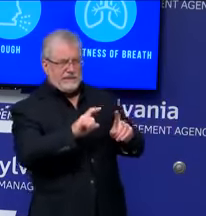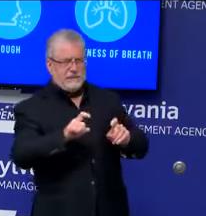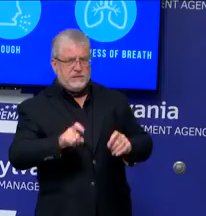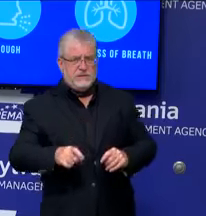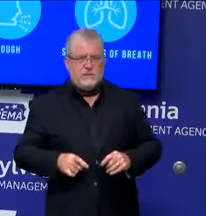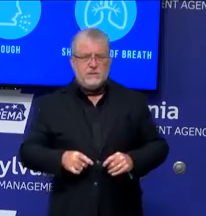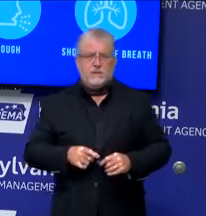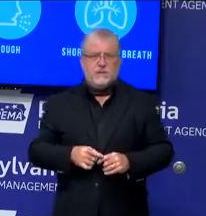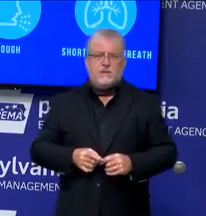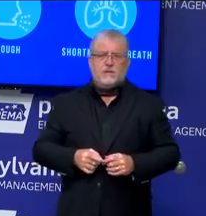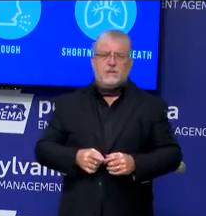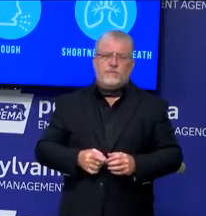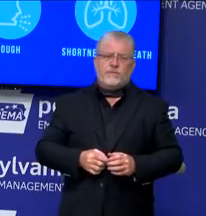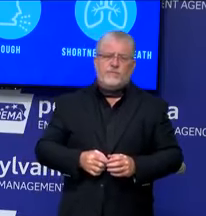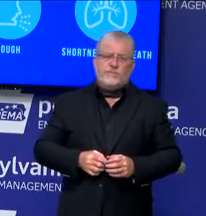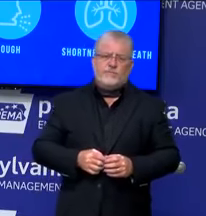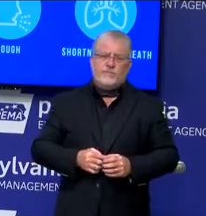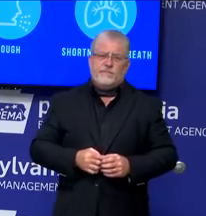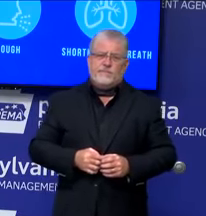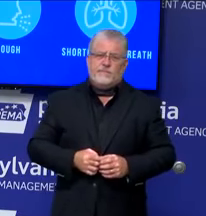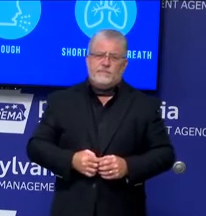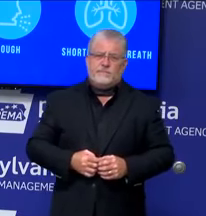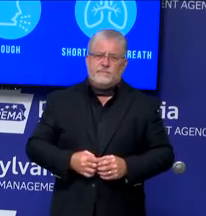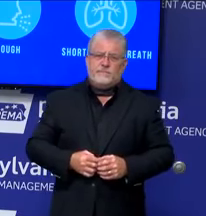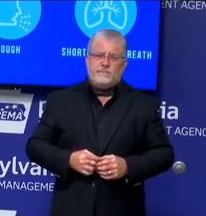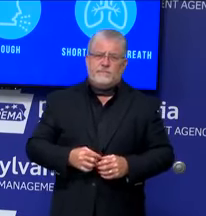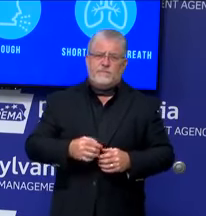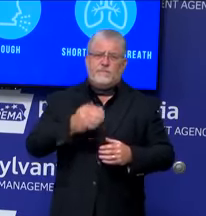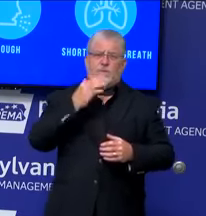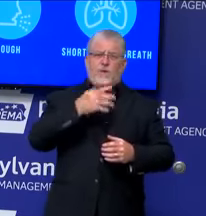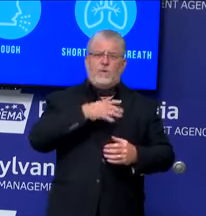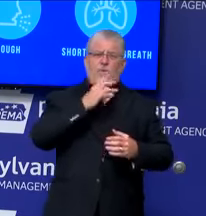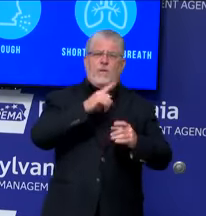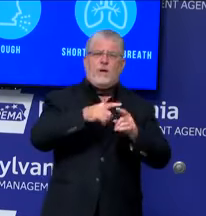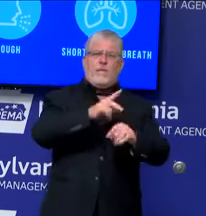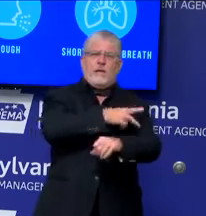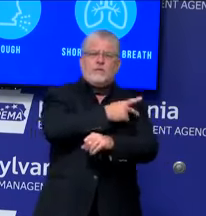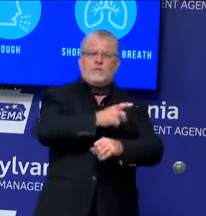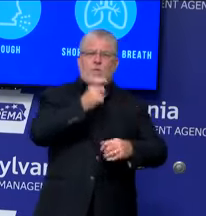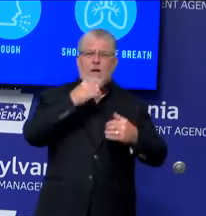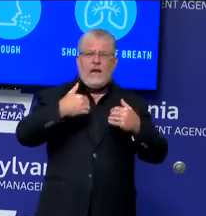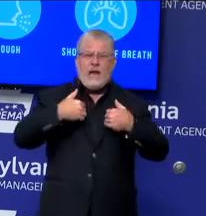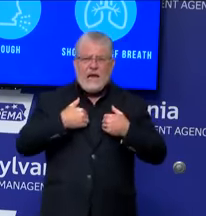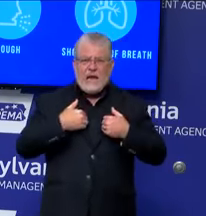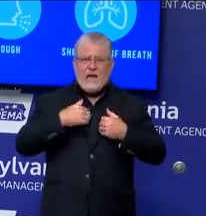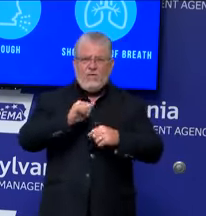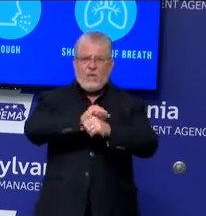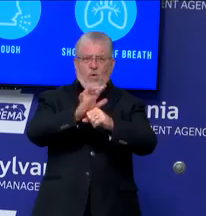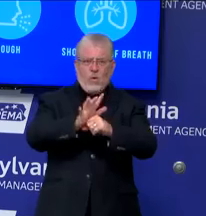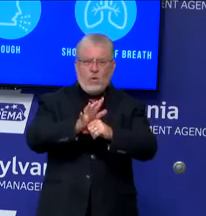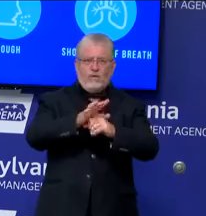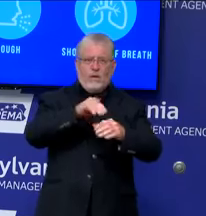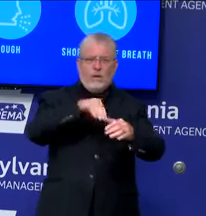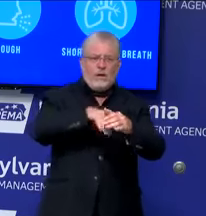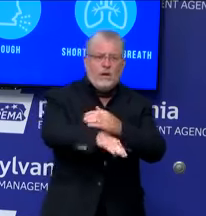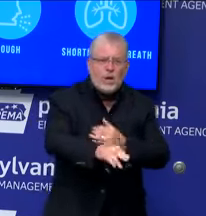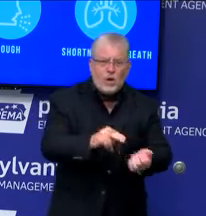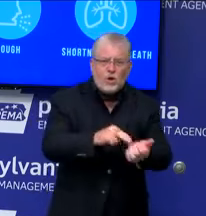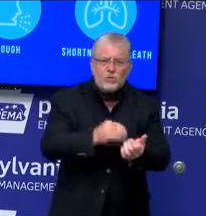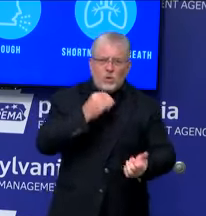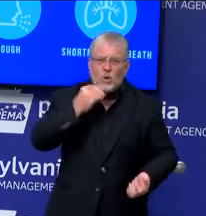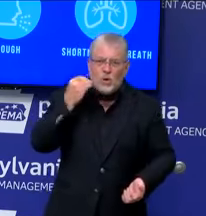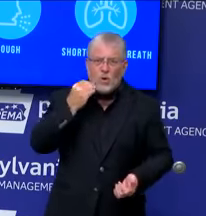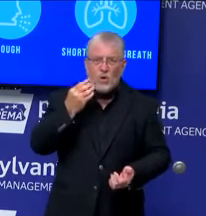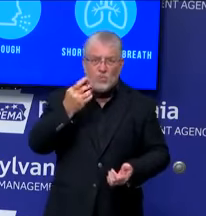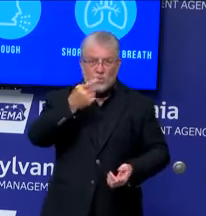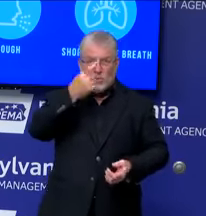patients back into nursing homes. Do you think this kind of testing earlier would have saved lives in Pennsylvania? again, this is just